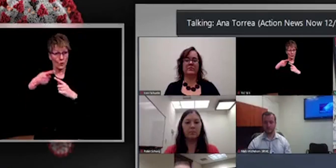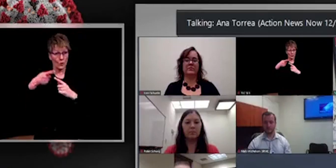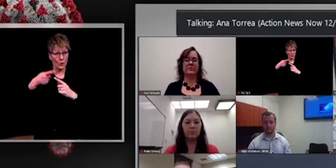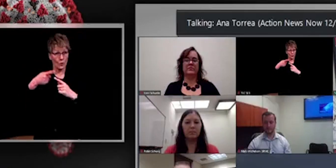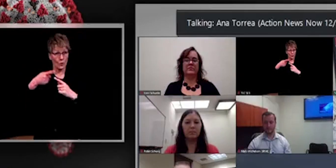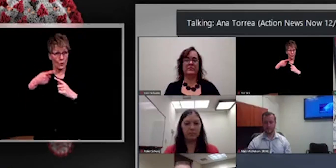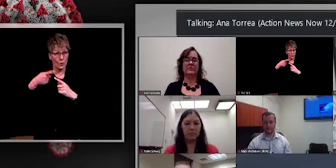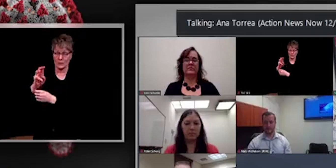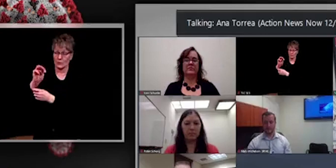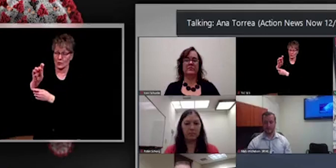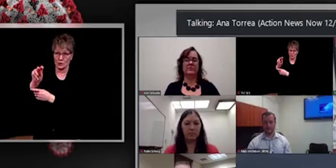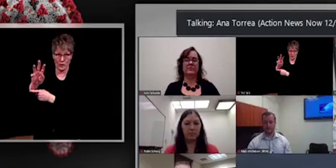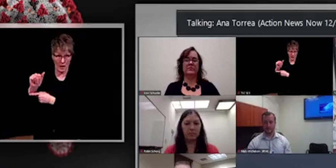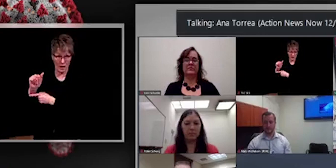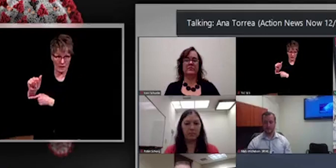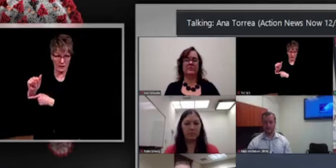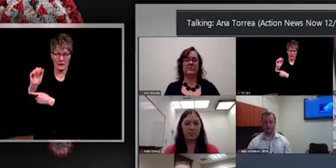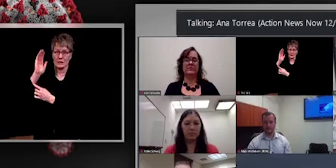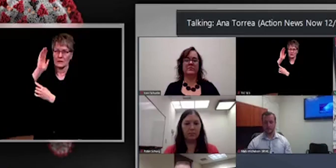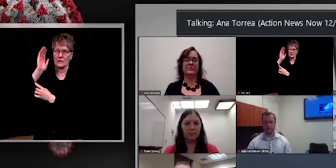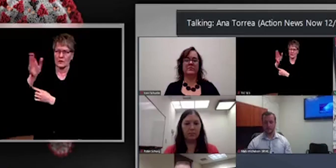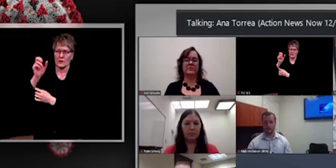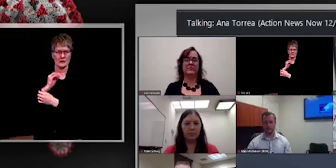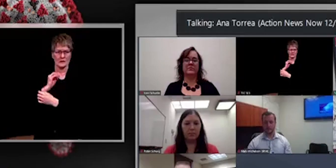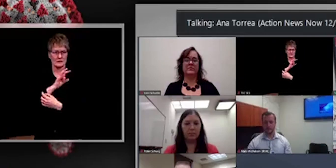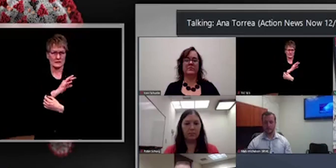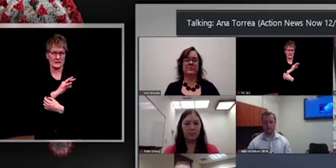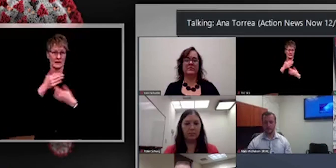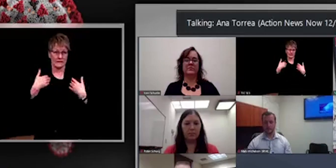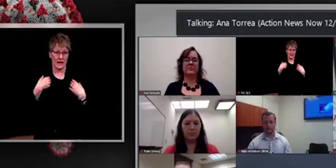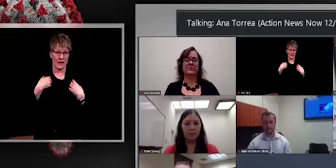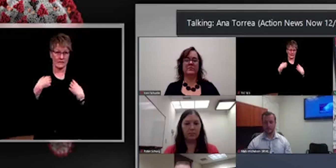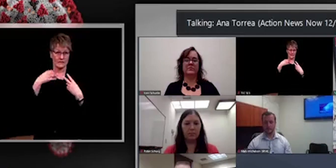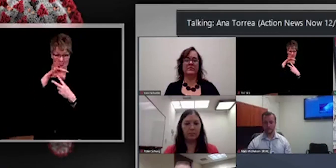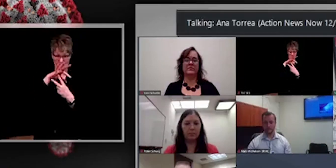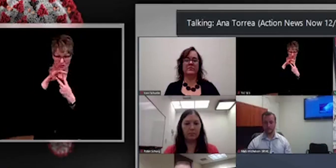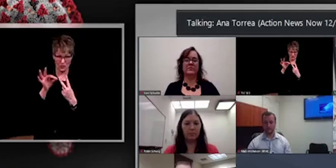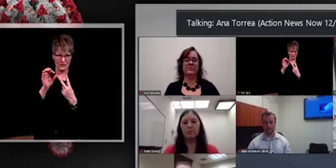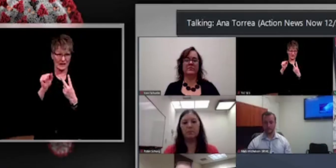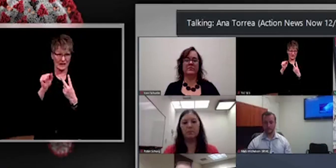staff have a choice to pick between the Pfizer or the Moderna once it's approved?